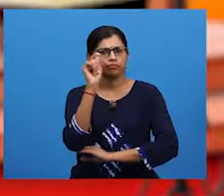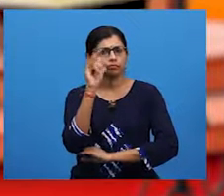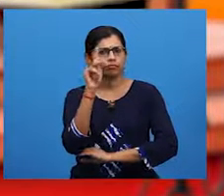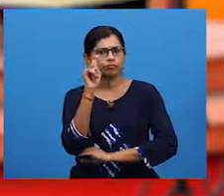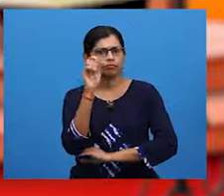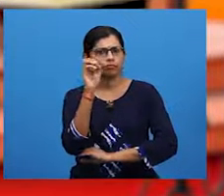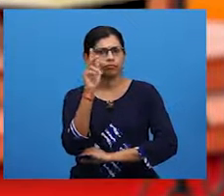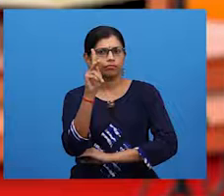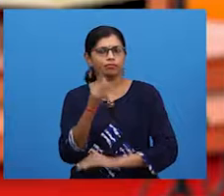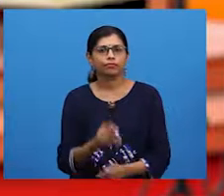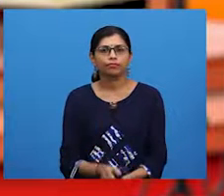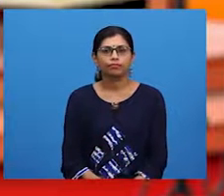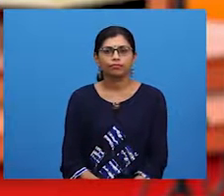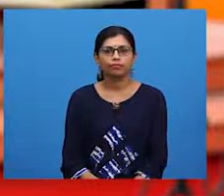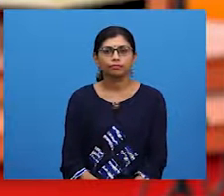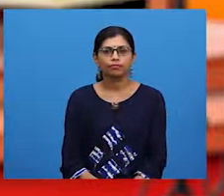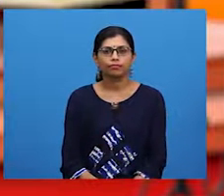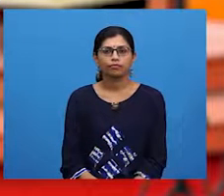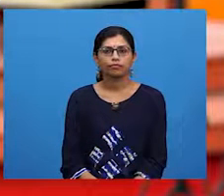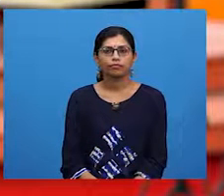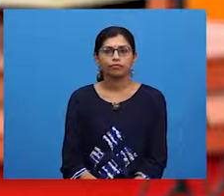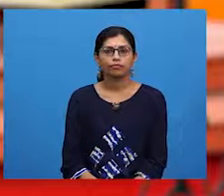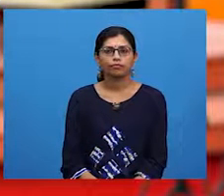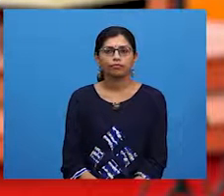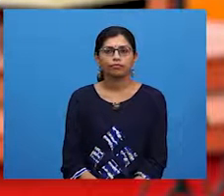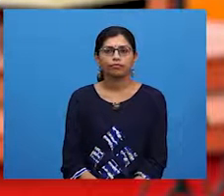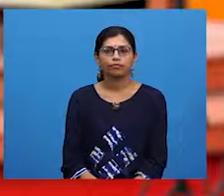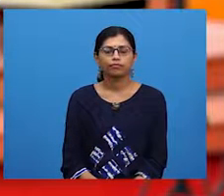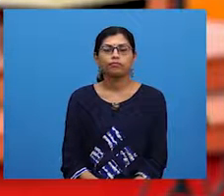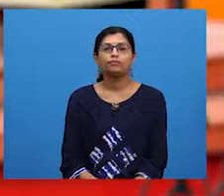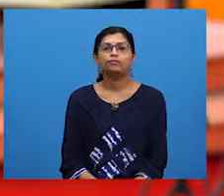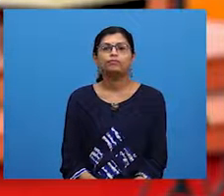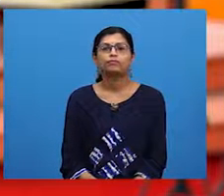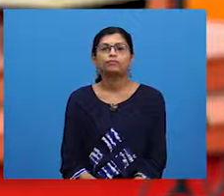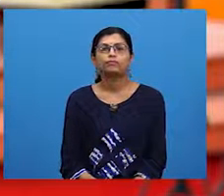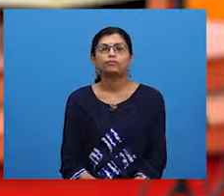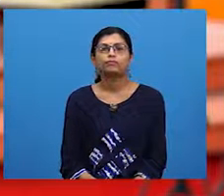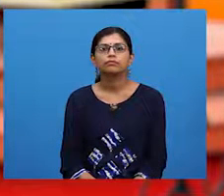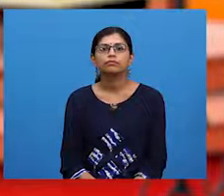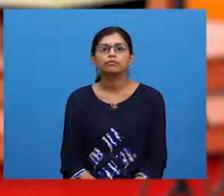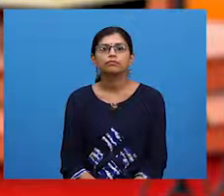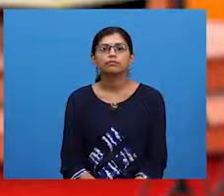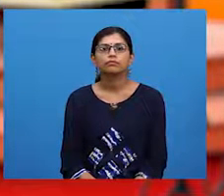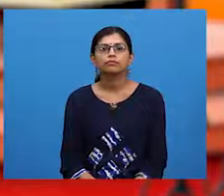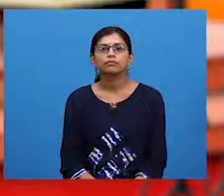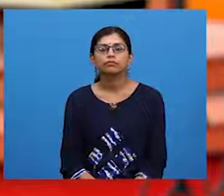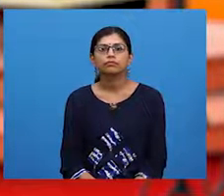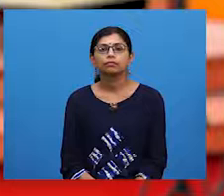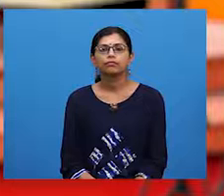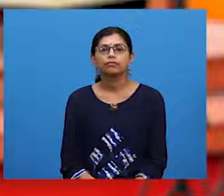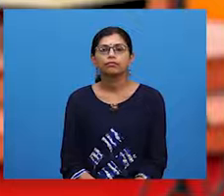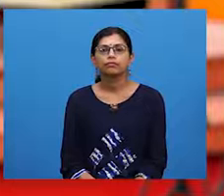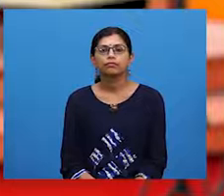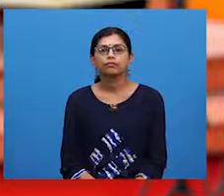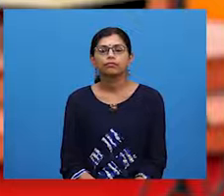and dance. I can also upload comedy and talent videos up to 60 seconds.